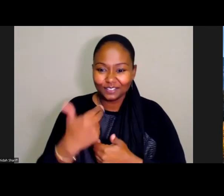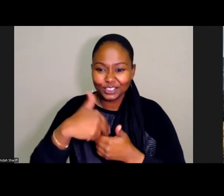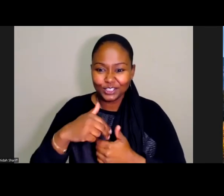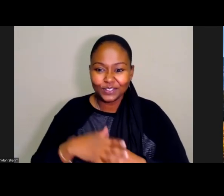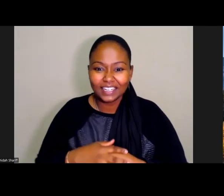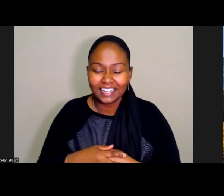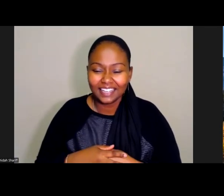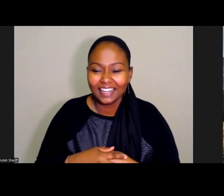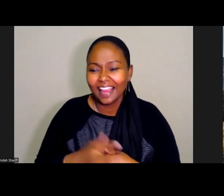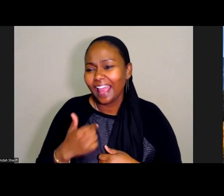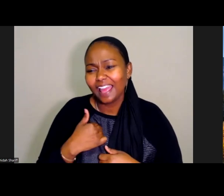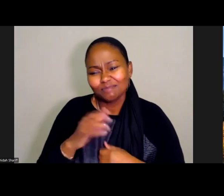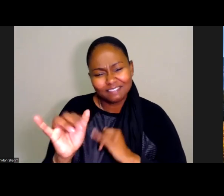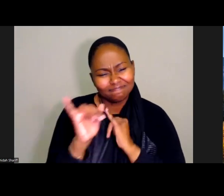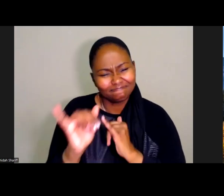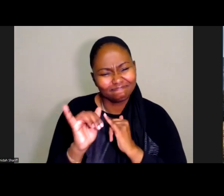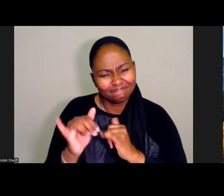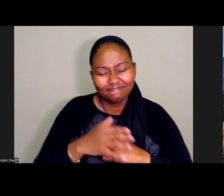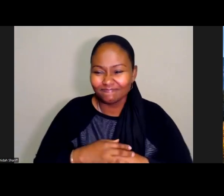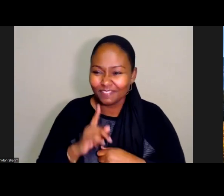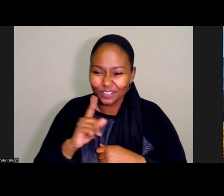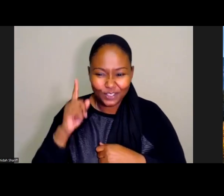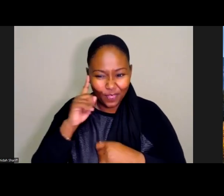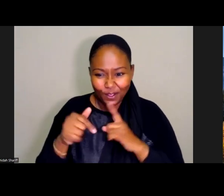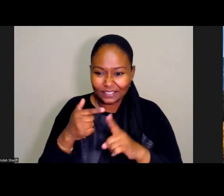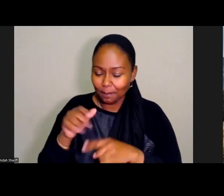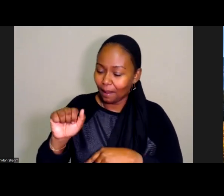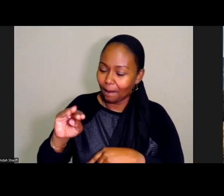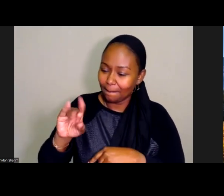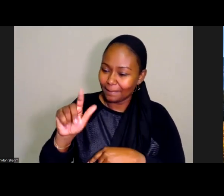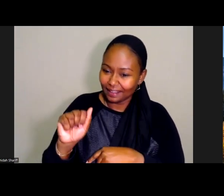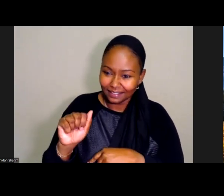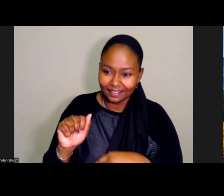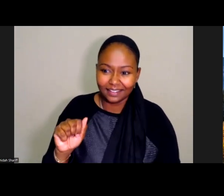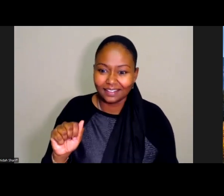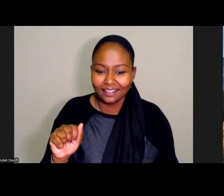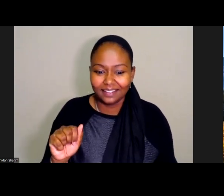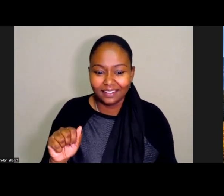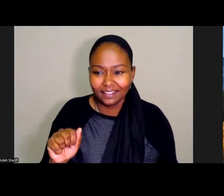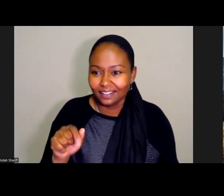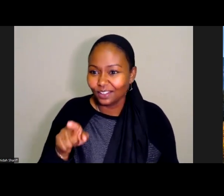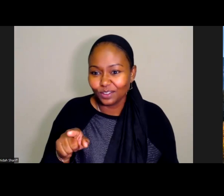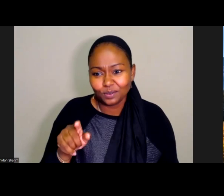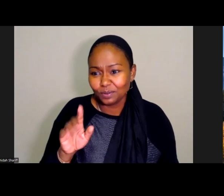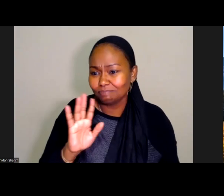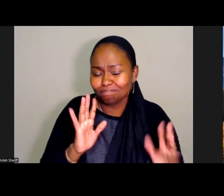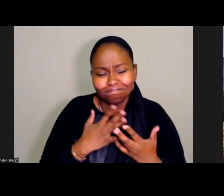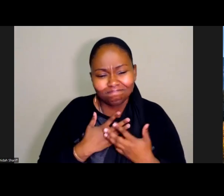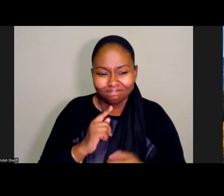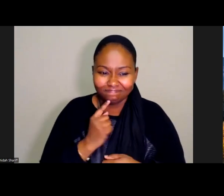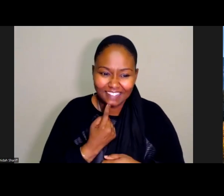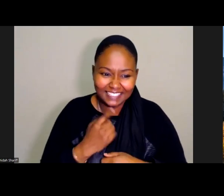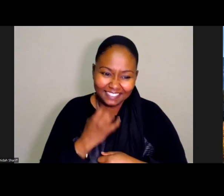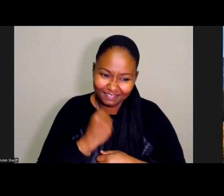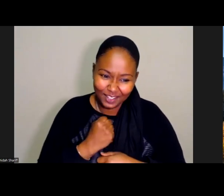we echo your thoughts about Amanda. We've, Amanda, you're gonna be, you're already missed as we